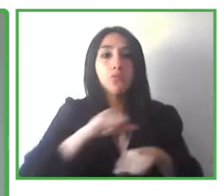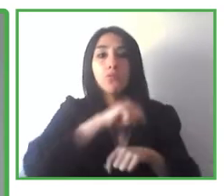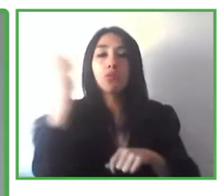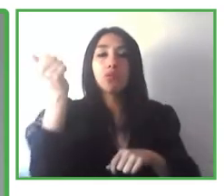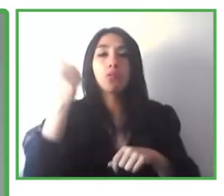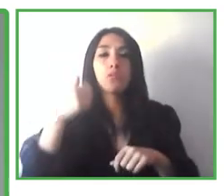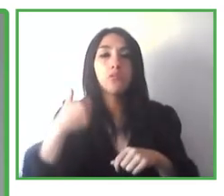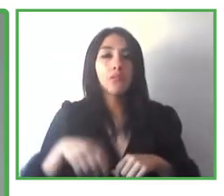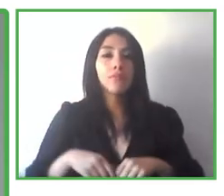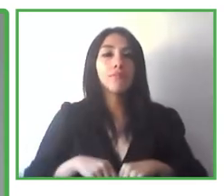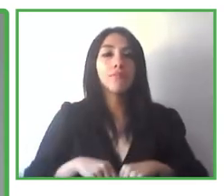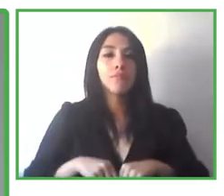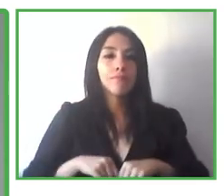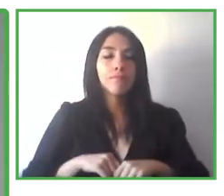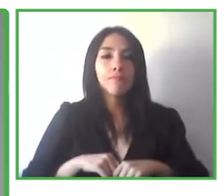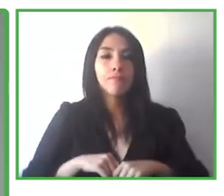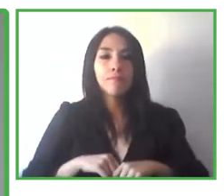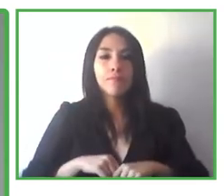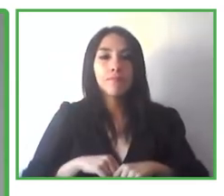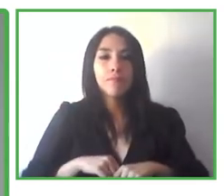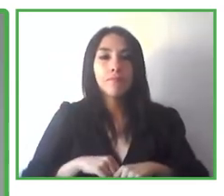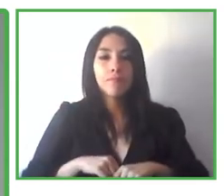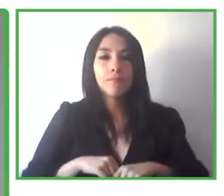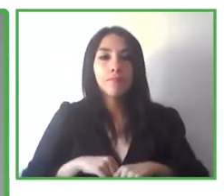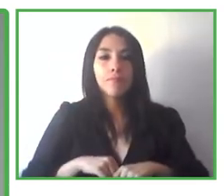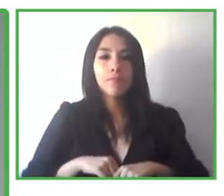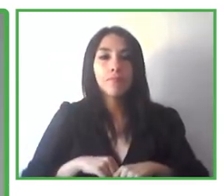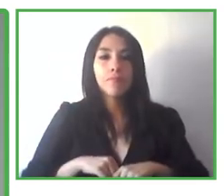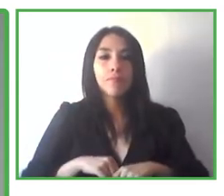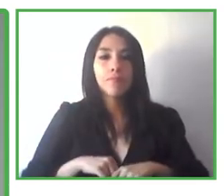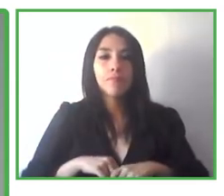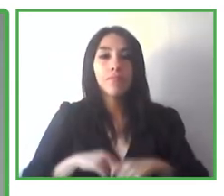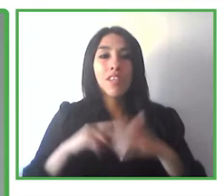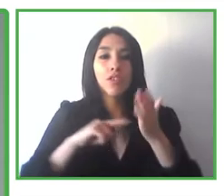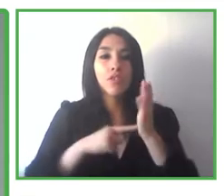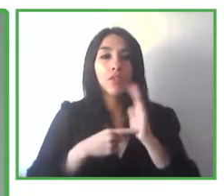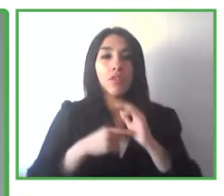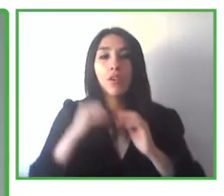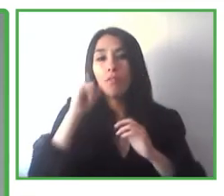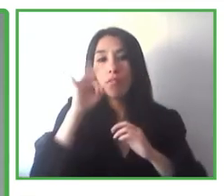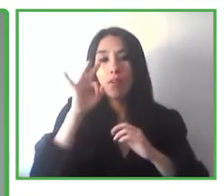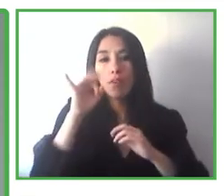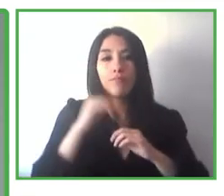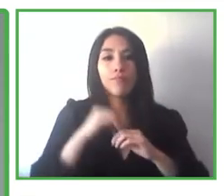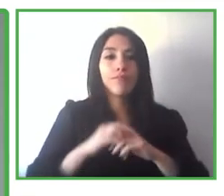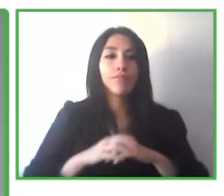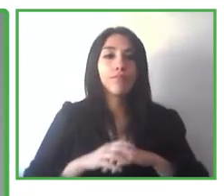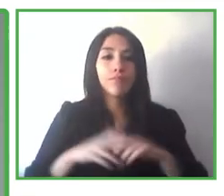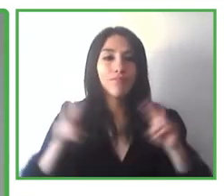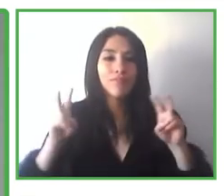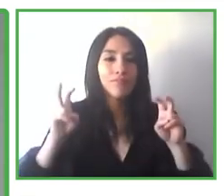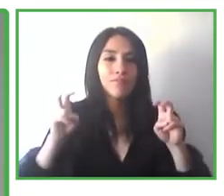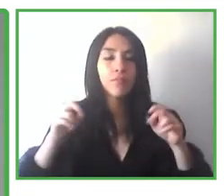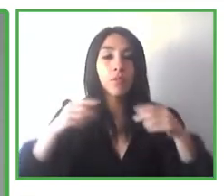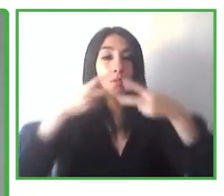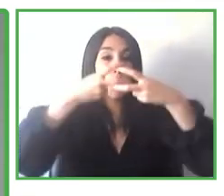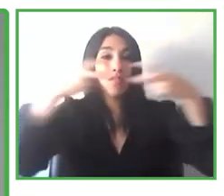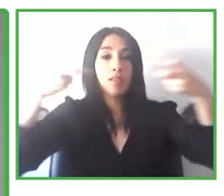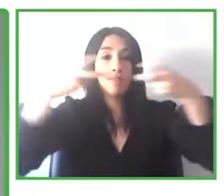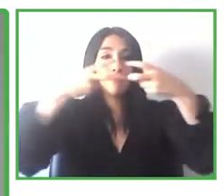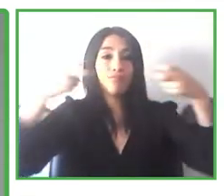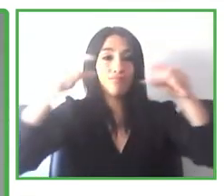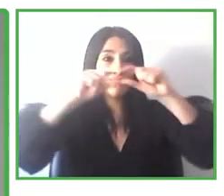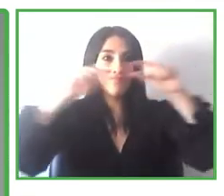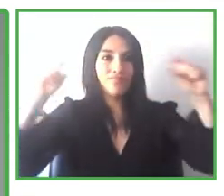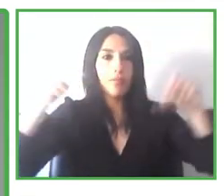have been different systems that have been put on top of this. For instance, artificial intelligence systems in